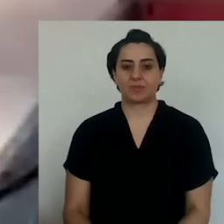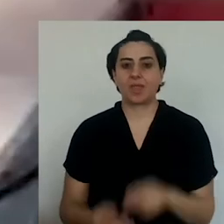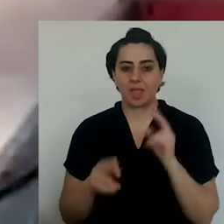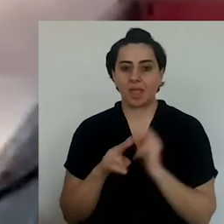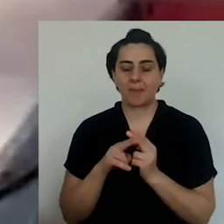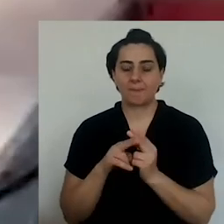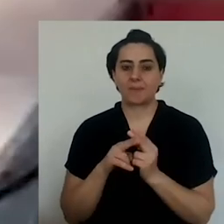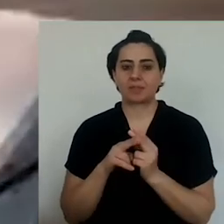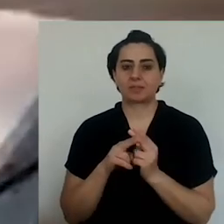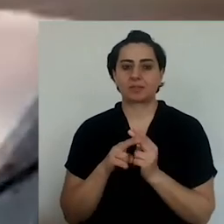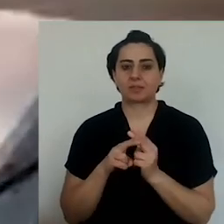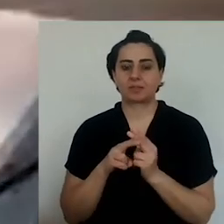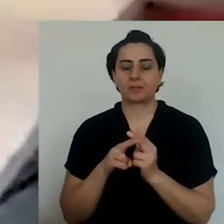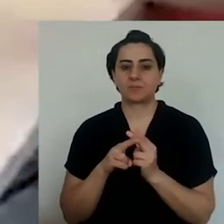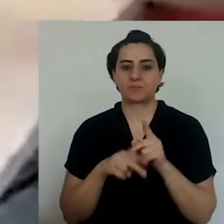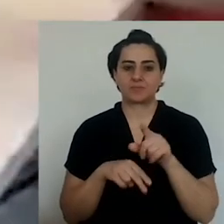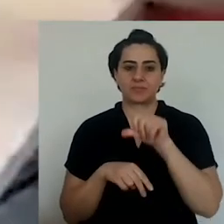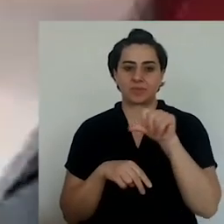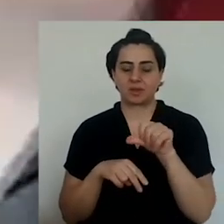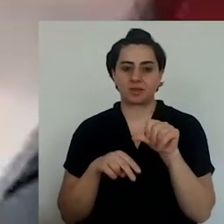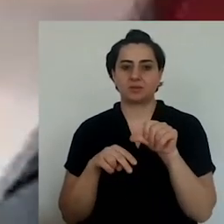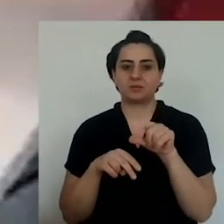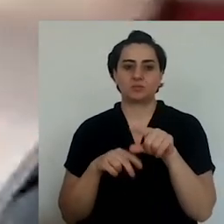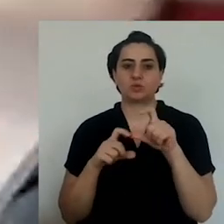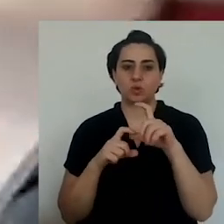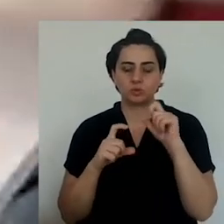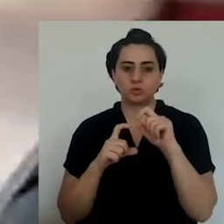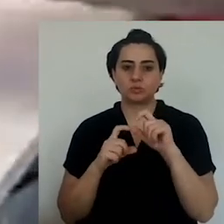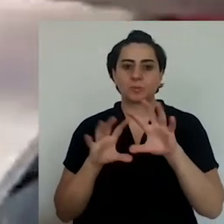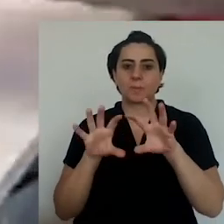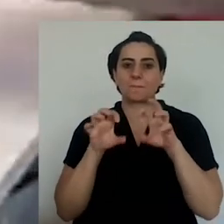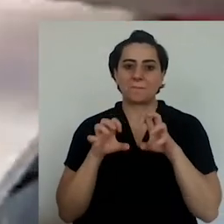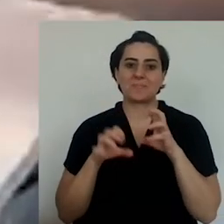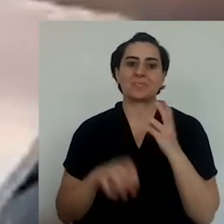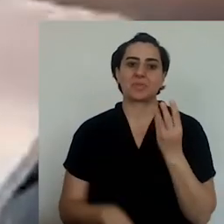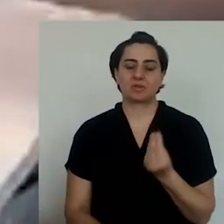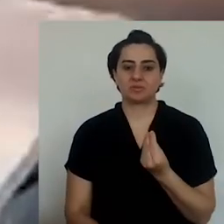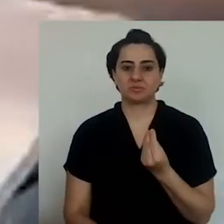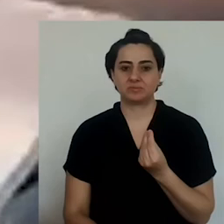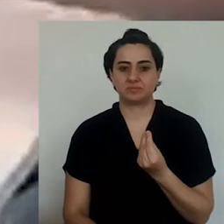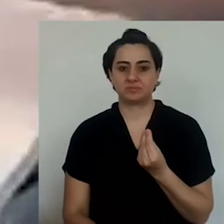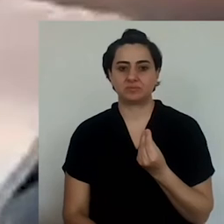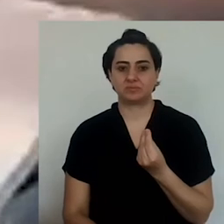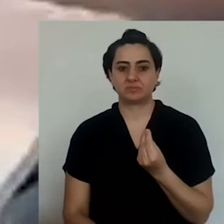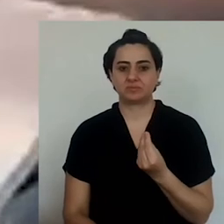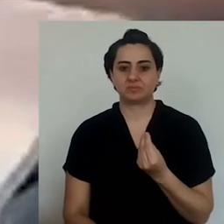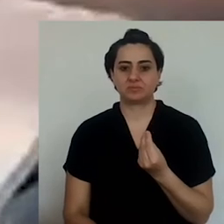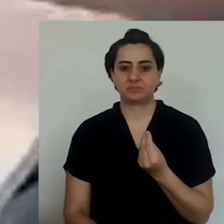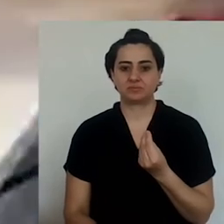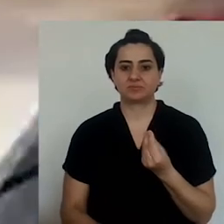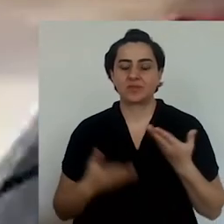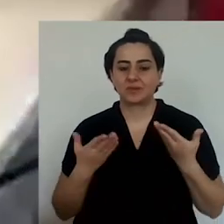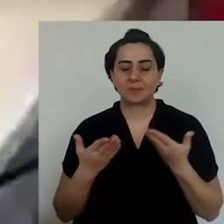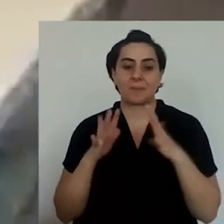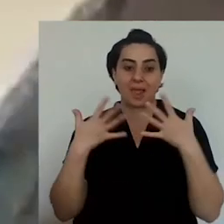potatoes like this sauce a lot. They absorb all the oil